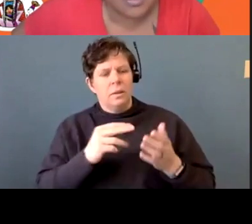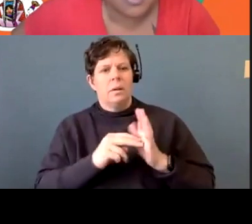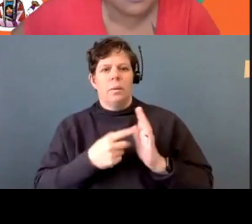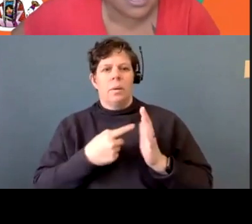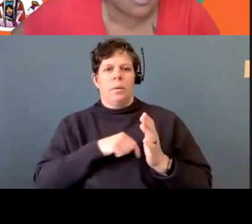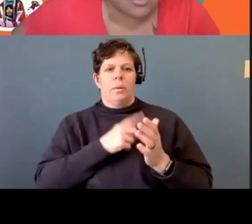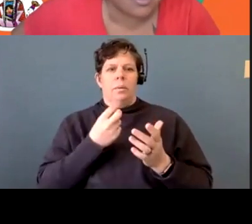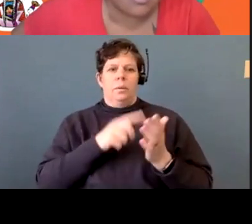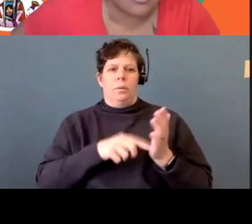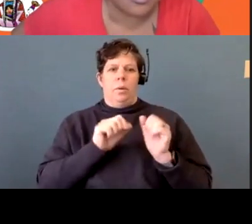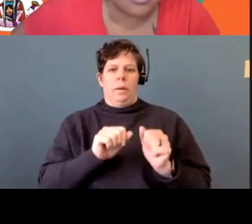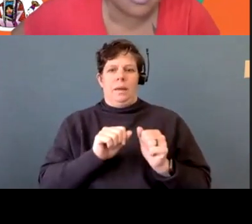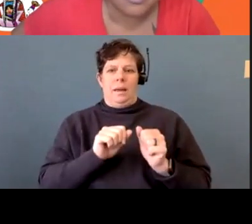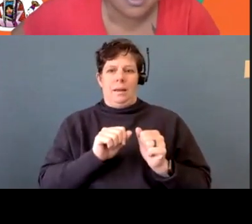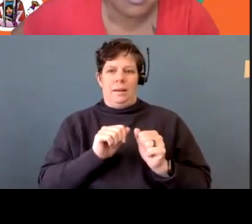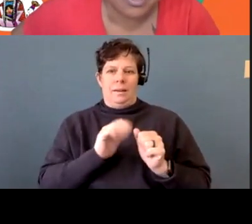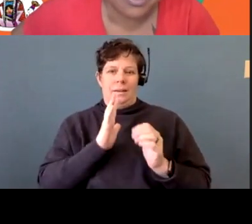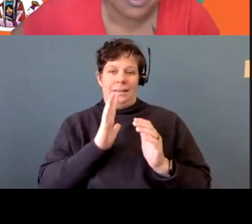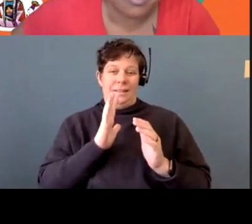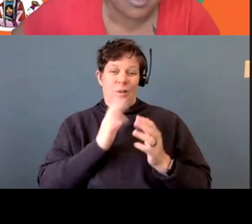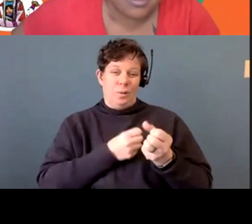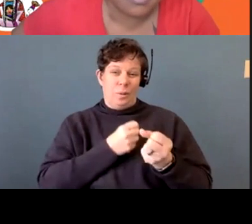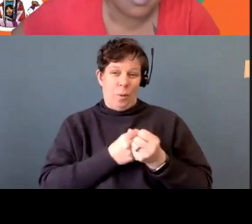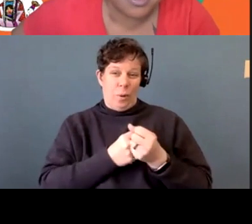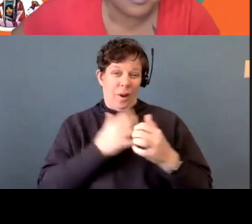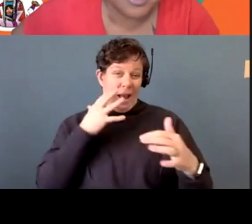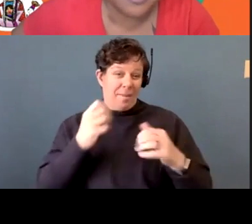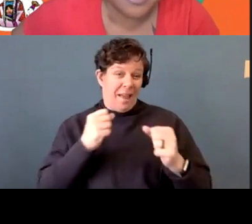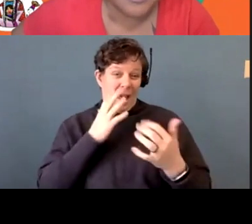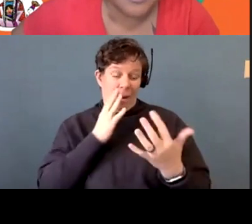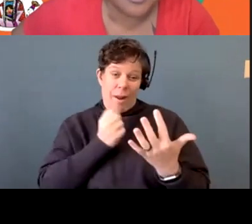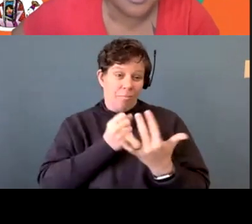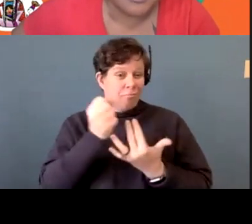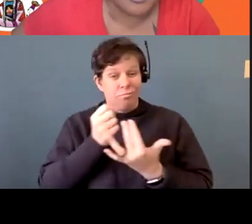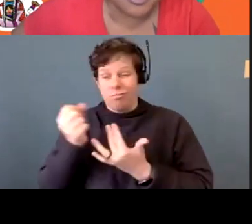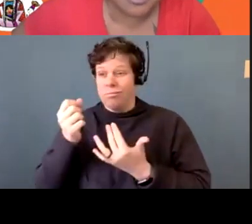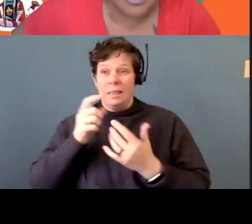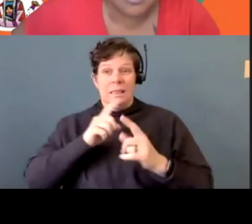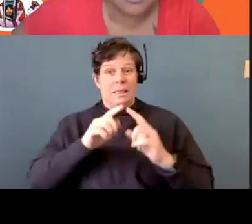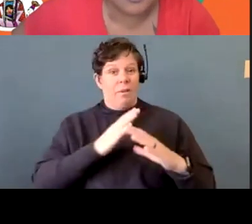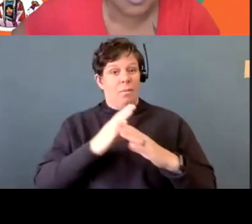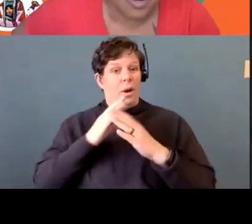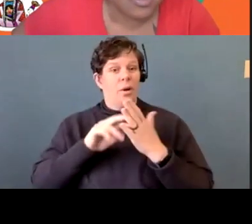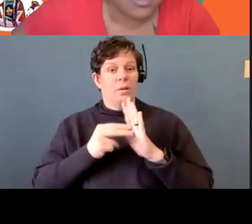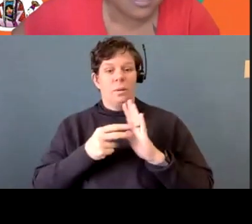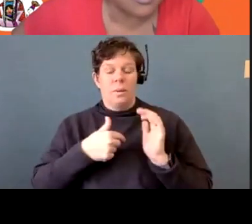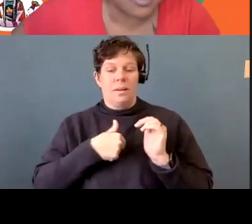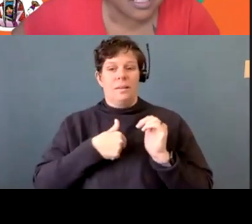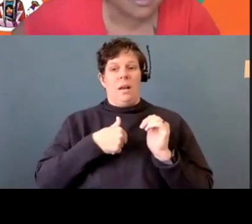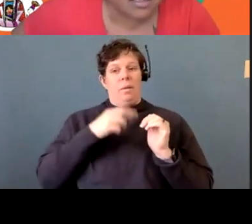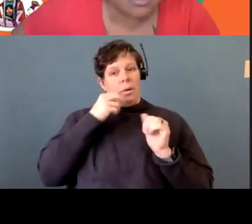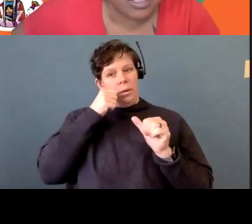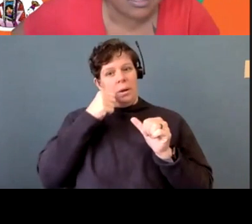you in that. And I'm loud and I knock on doors. actually kind of barrel through them being completely honest. So we'll certainly, um, remember that that's